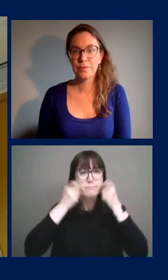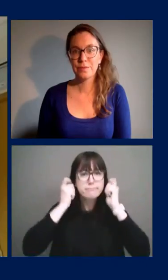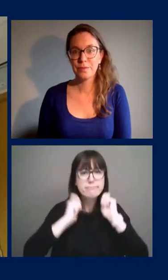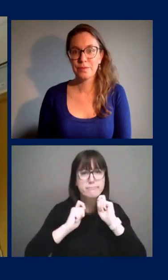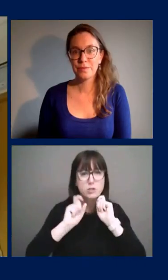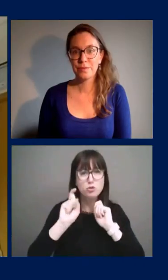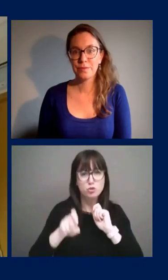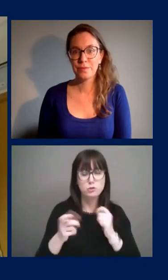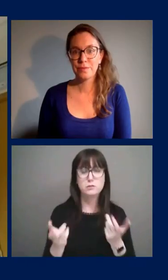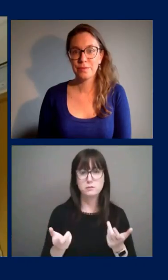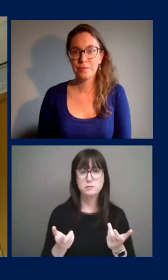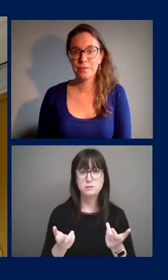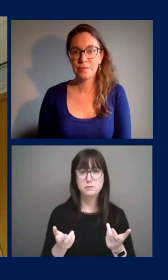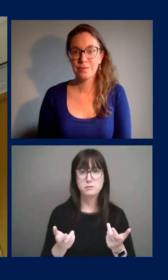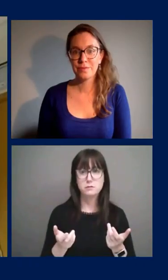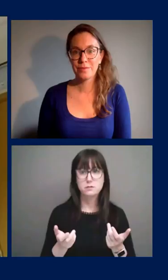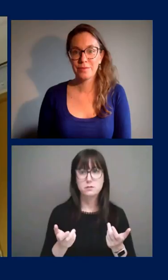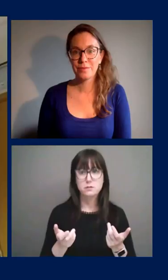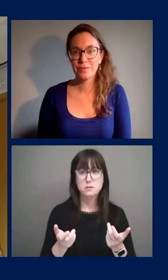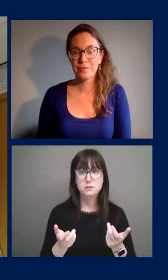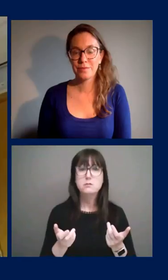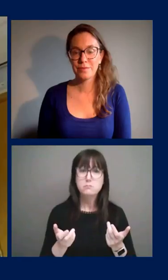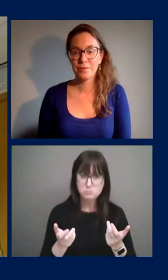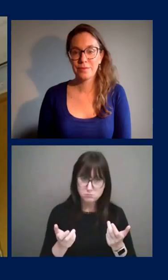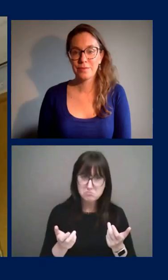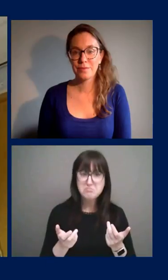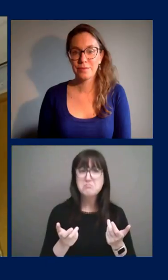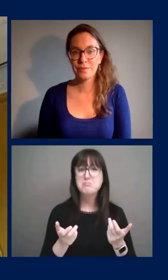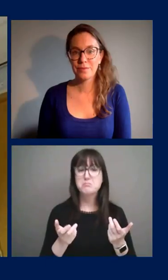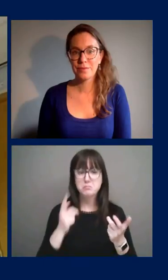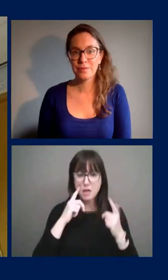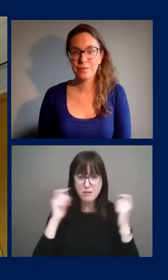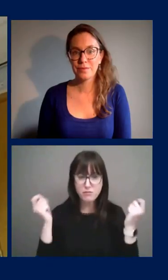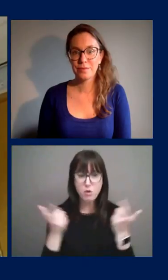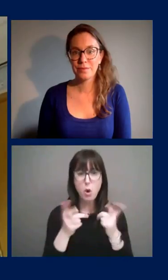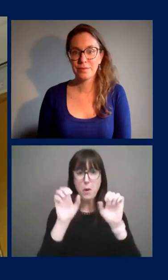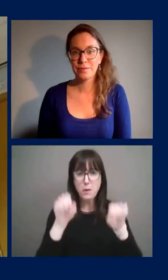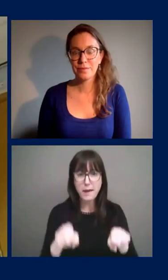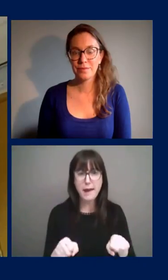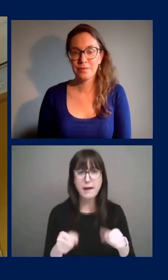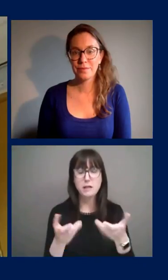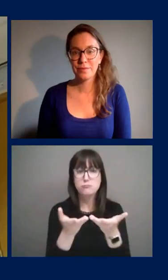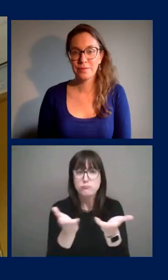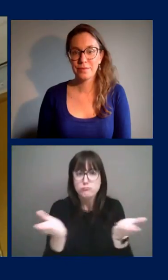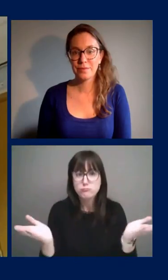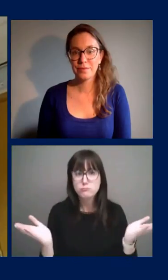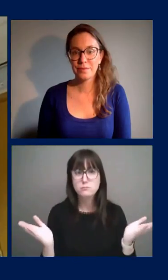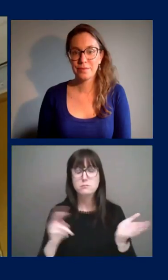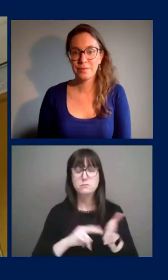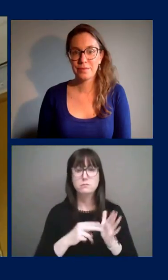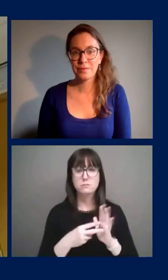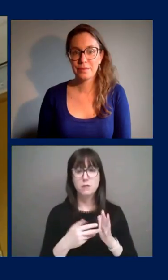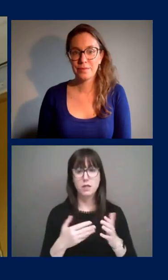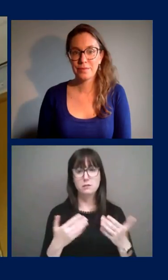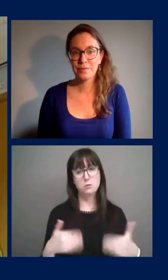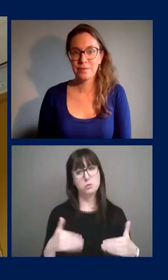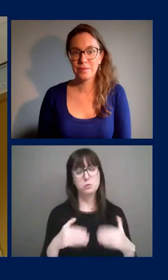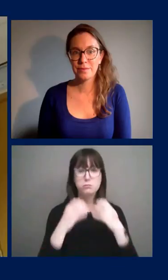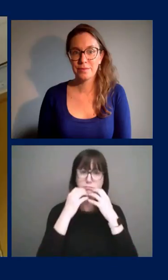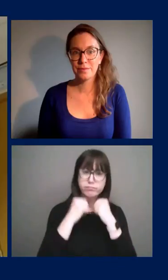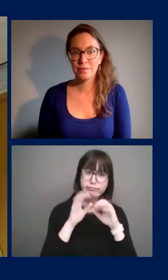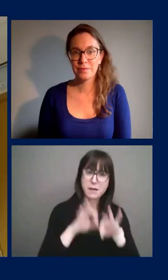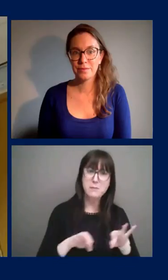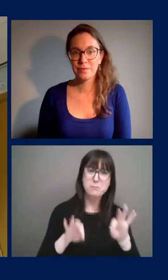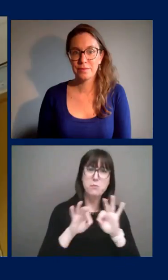this is something that we can, uh, accomplish it on a large scale across our community. Uh, it's, it's going to be very important, um, as we